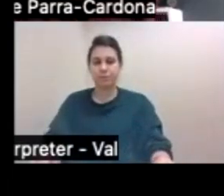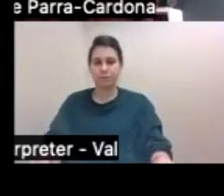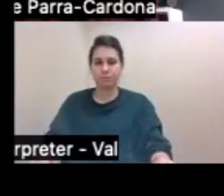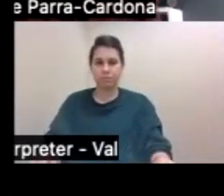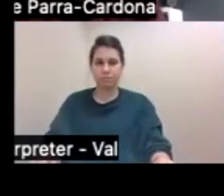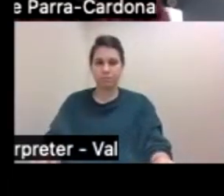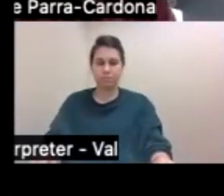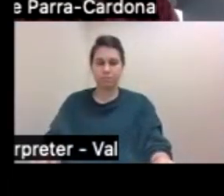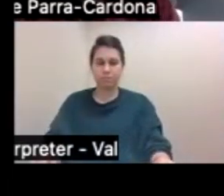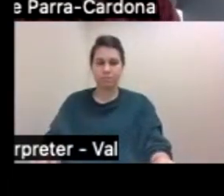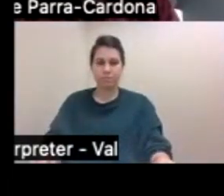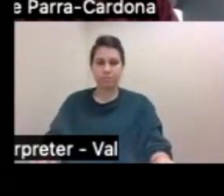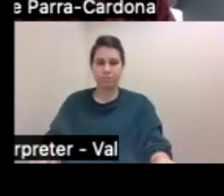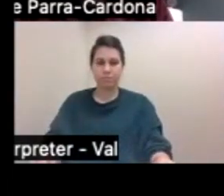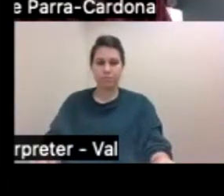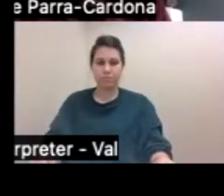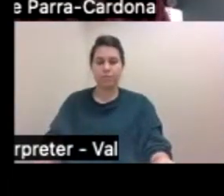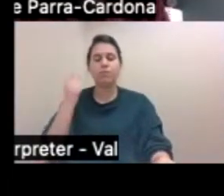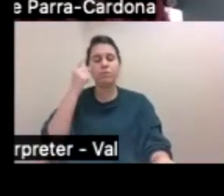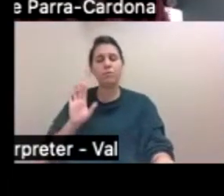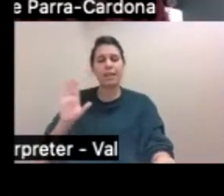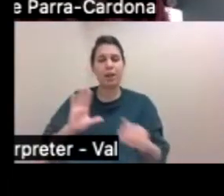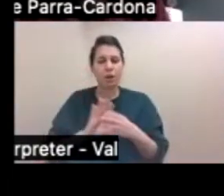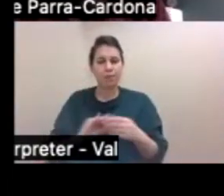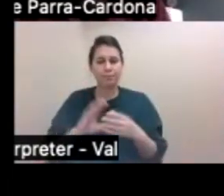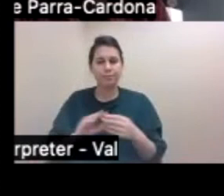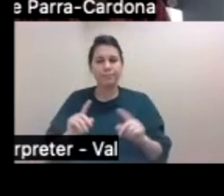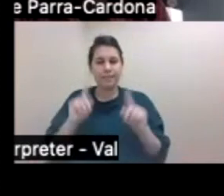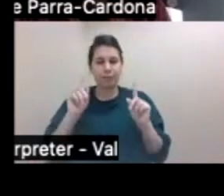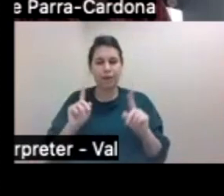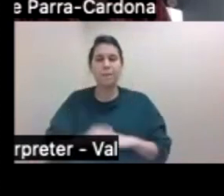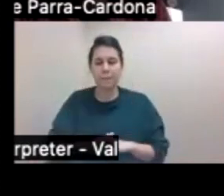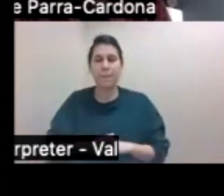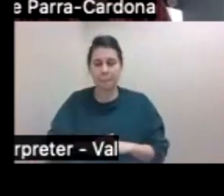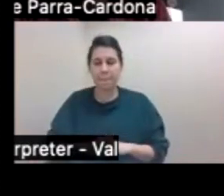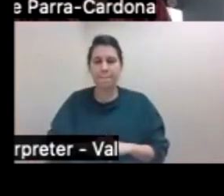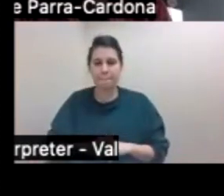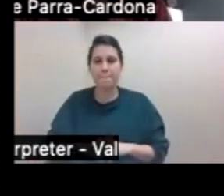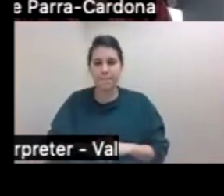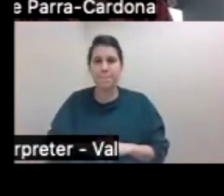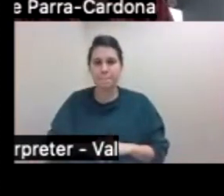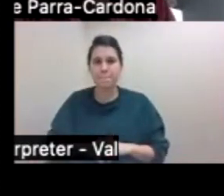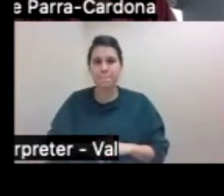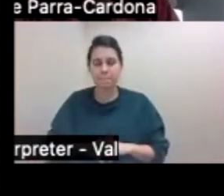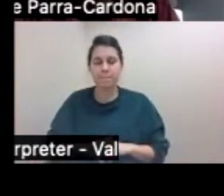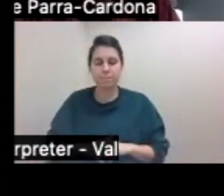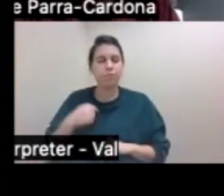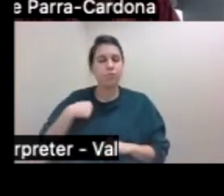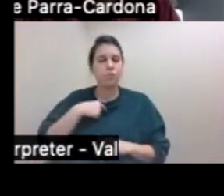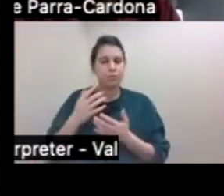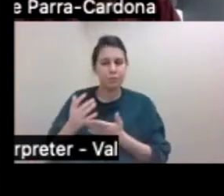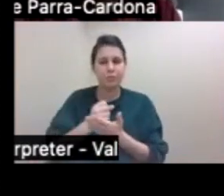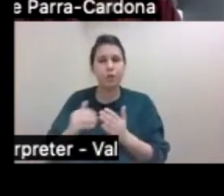And the narratives were different at that time. And we were able to collect new